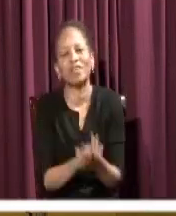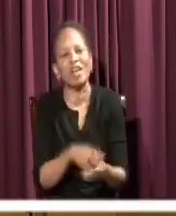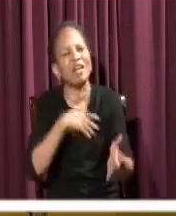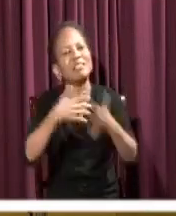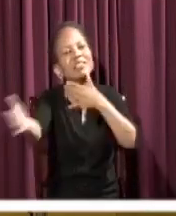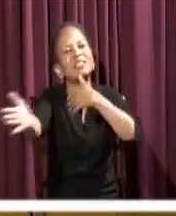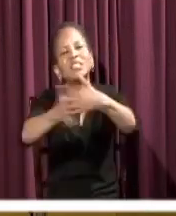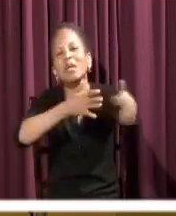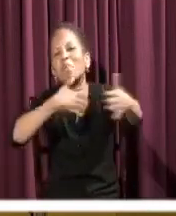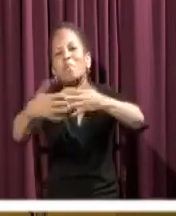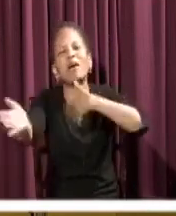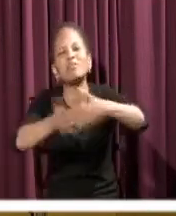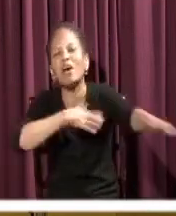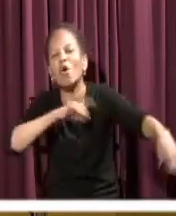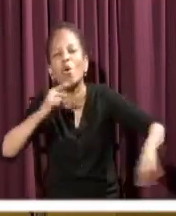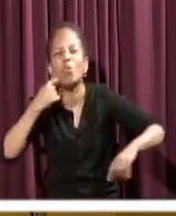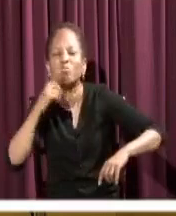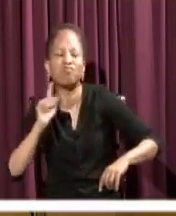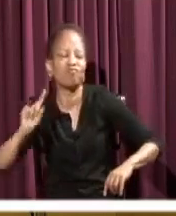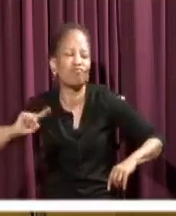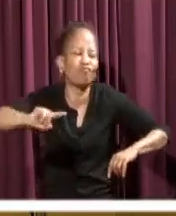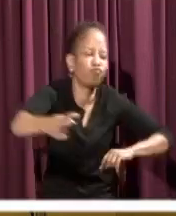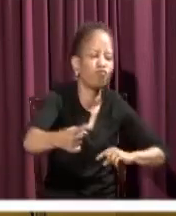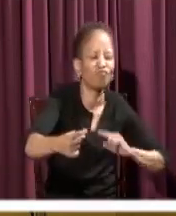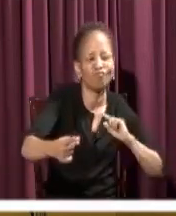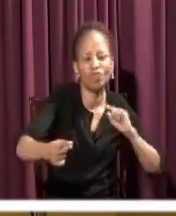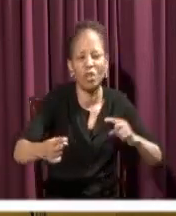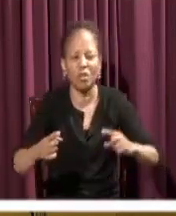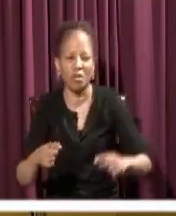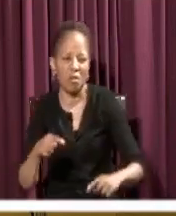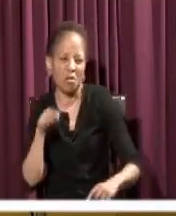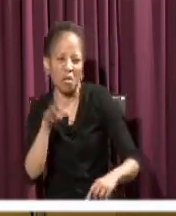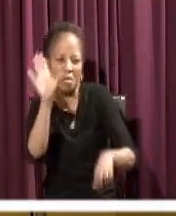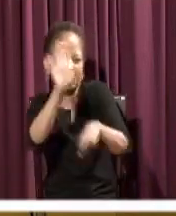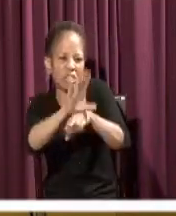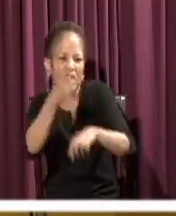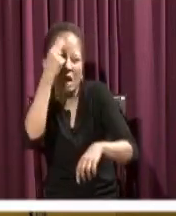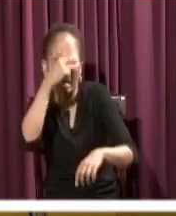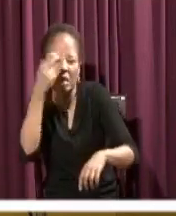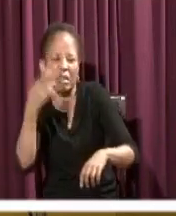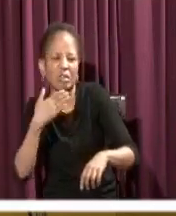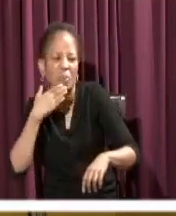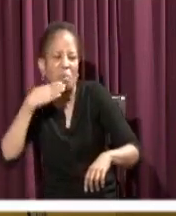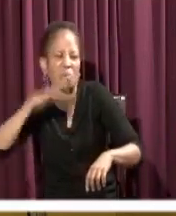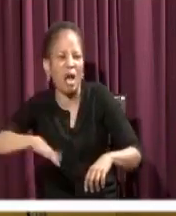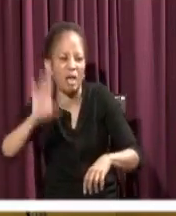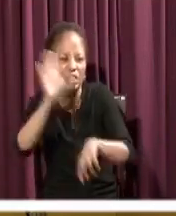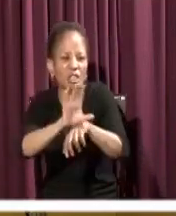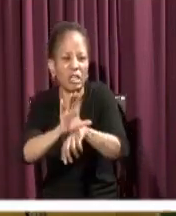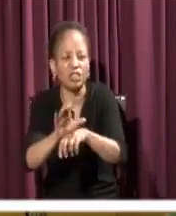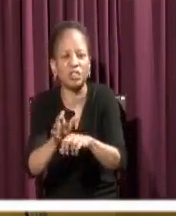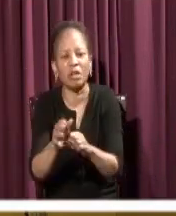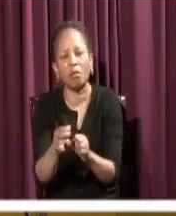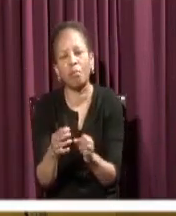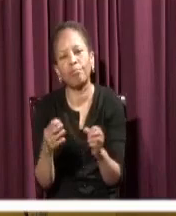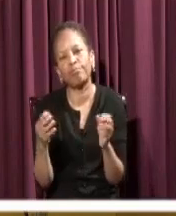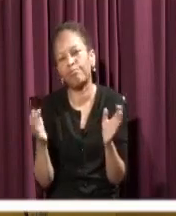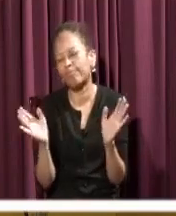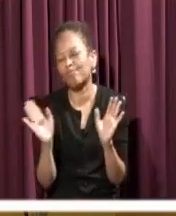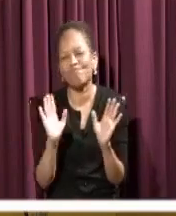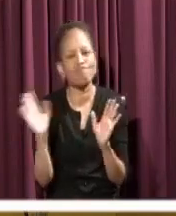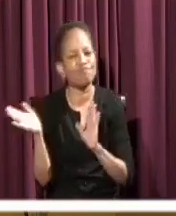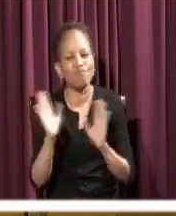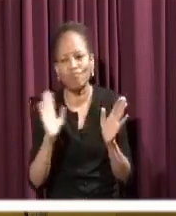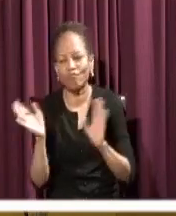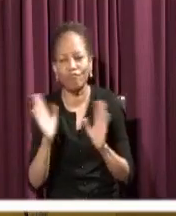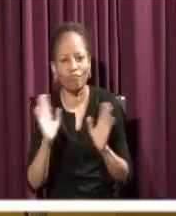who proclaims the death of the church as it did when Pope Benedict resigned and the whole world media decided, well, this is the end of the Catholic Church,